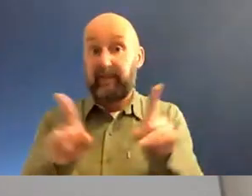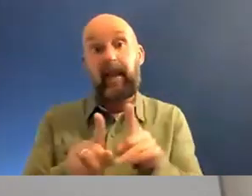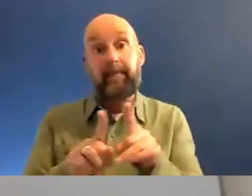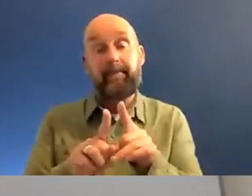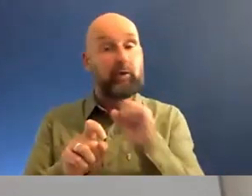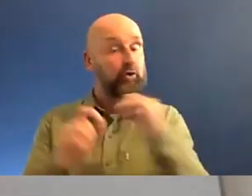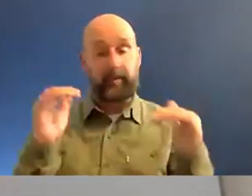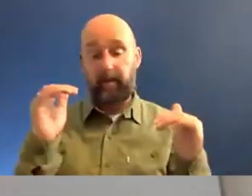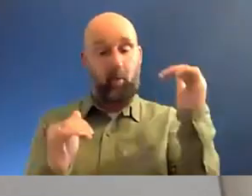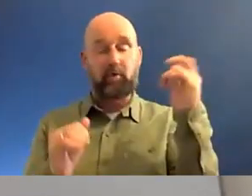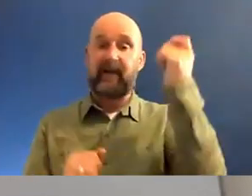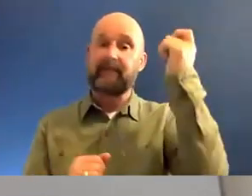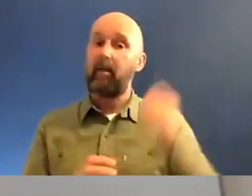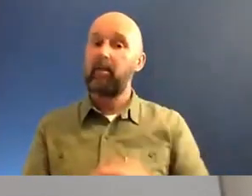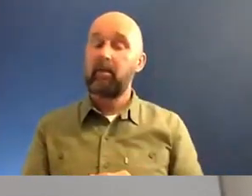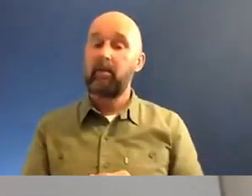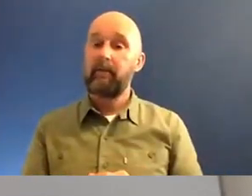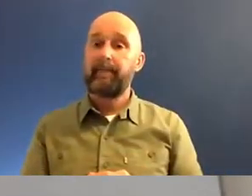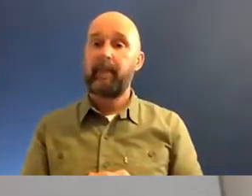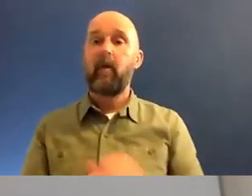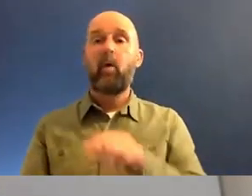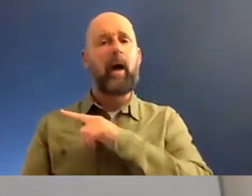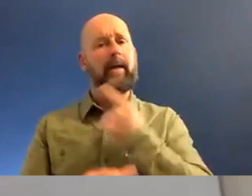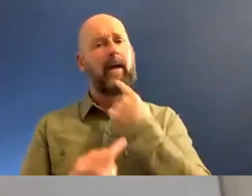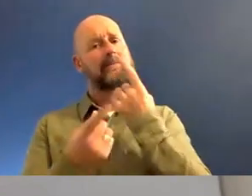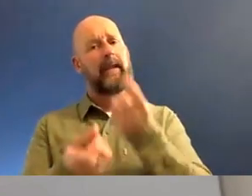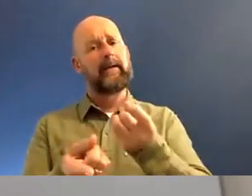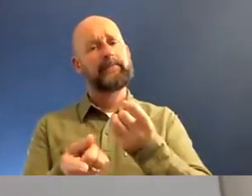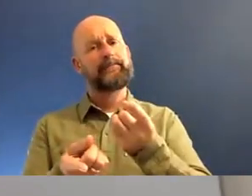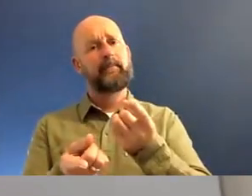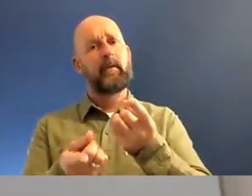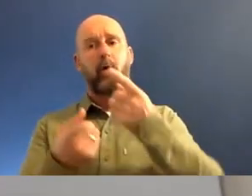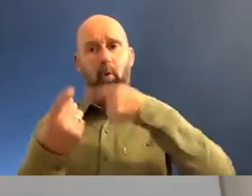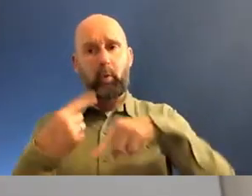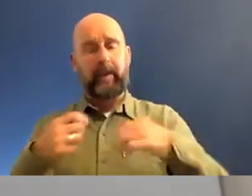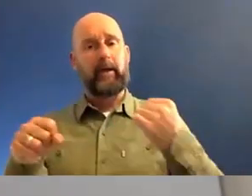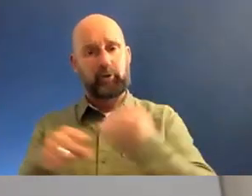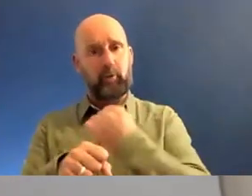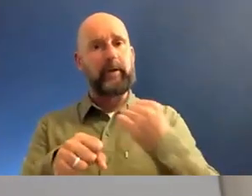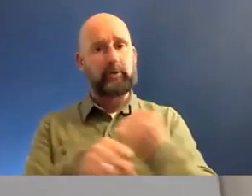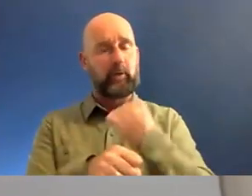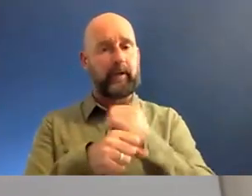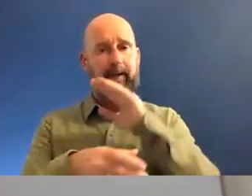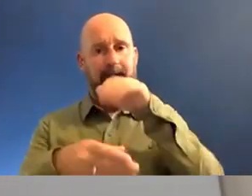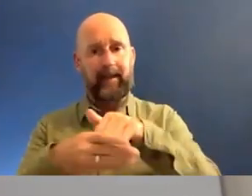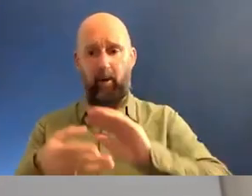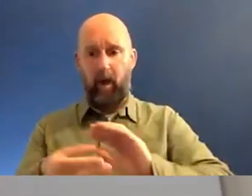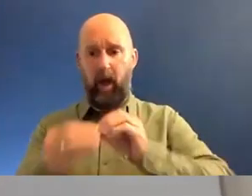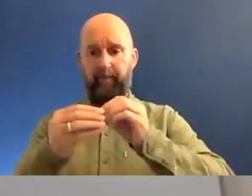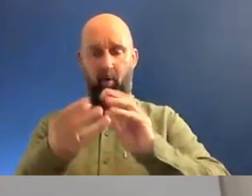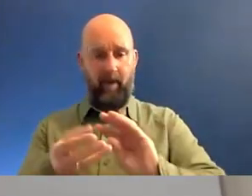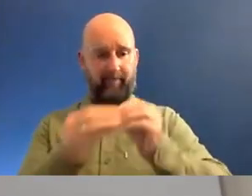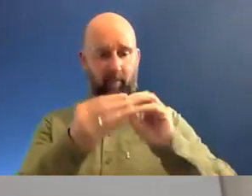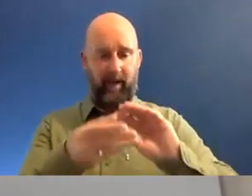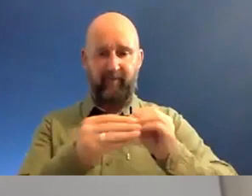And I say that because I think that we all are doing what we do, we're all engaged in our art form because we think we